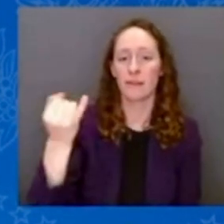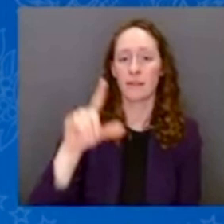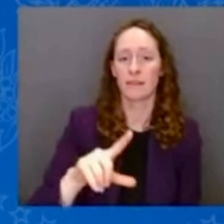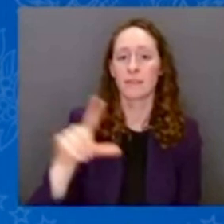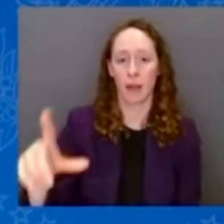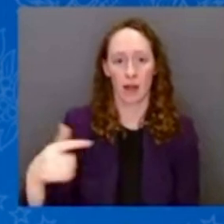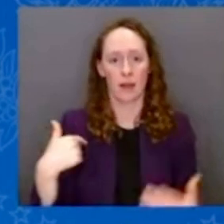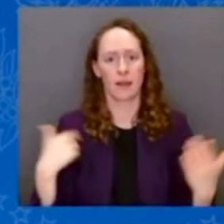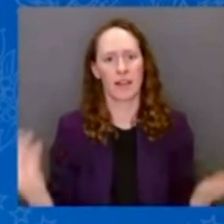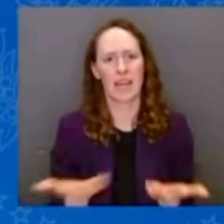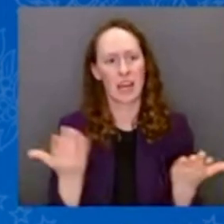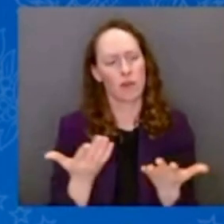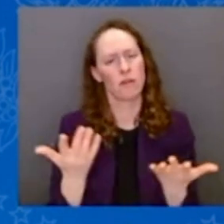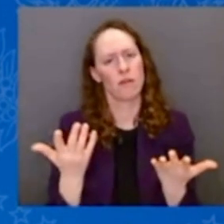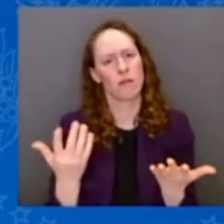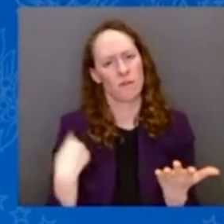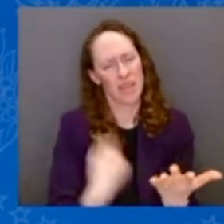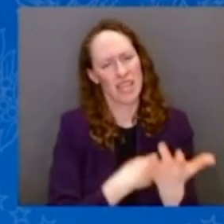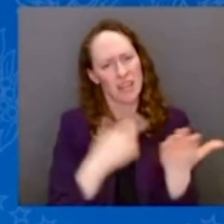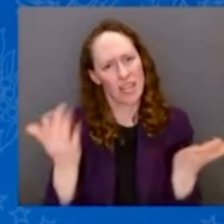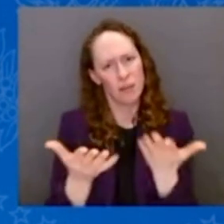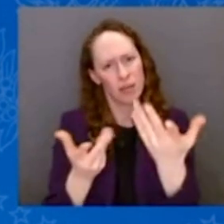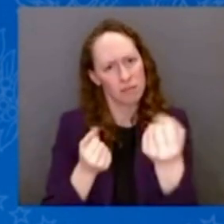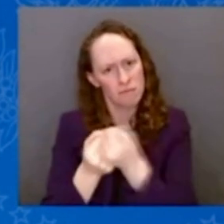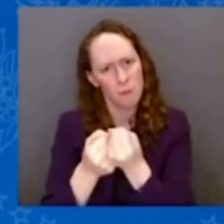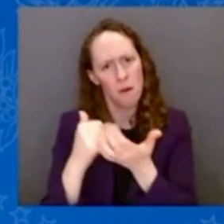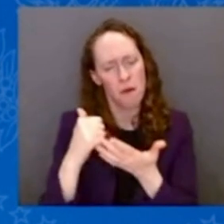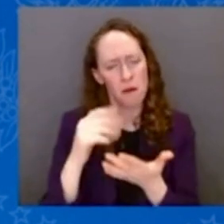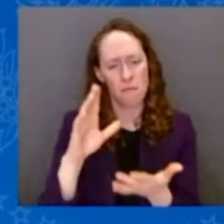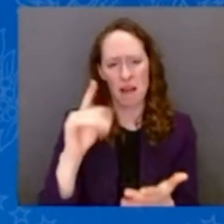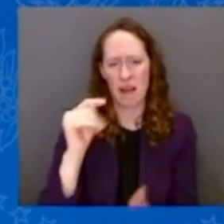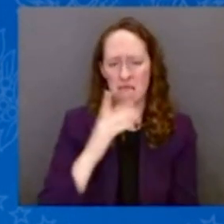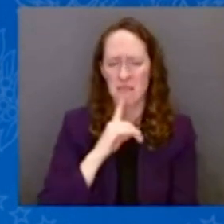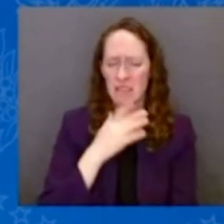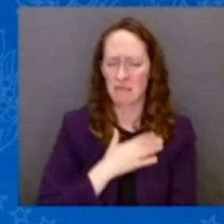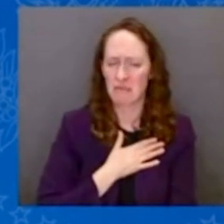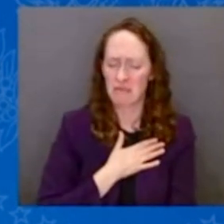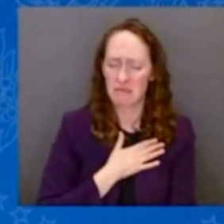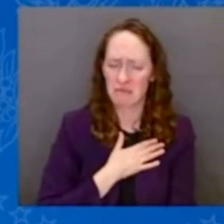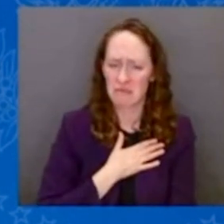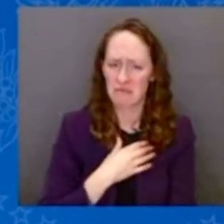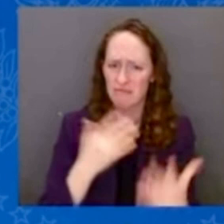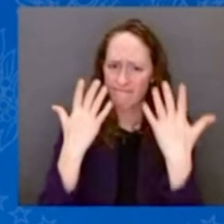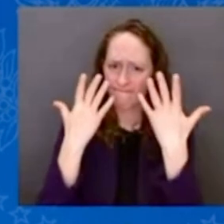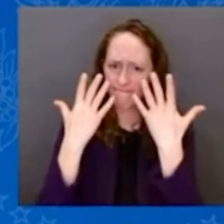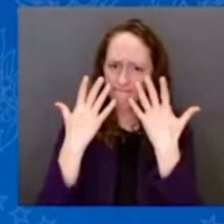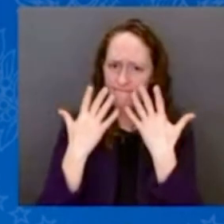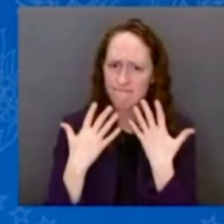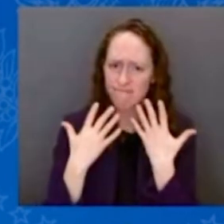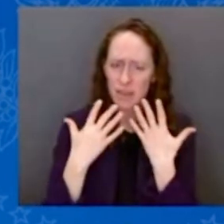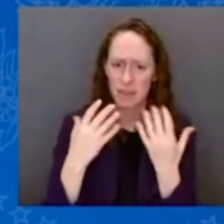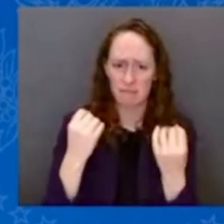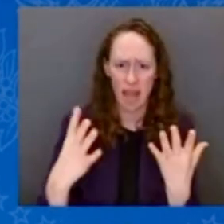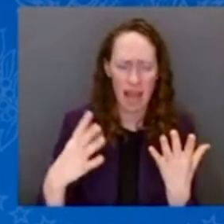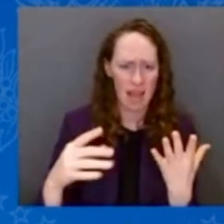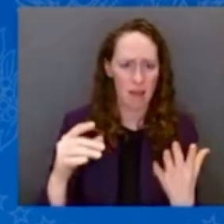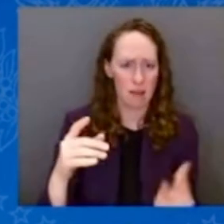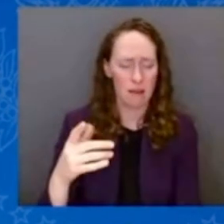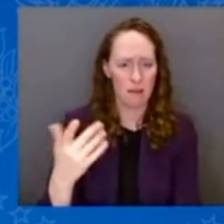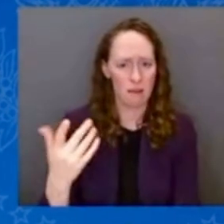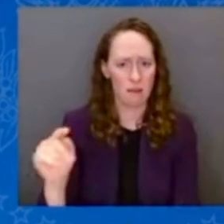two years years around the country. I probably with the FEMA director better part of